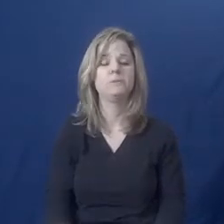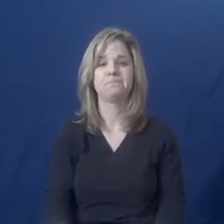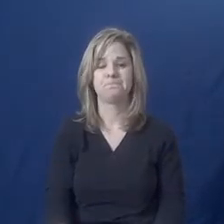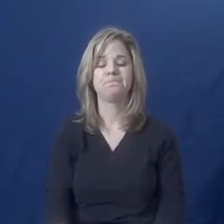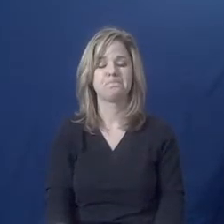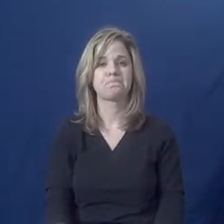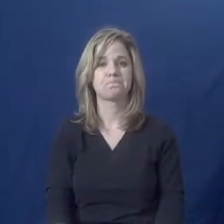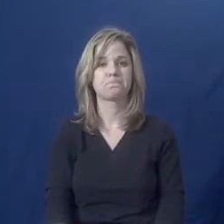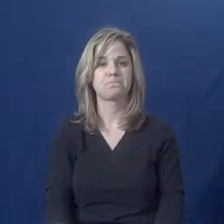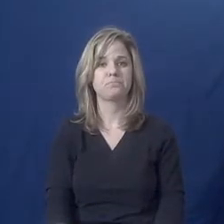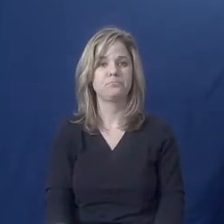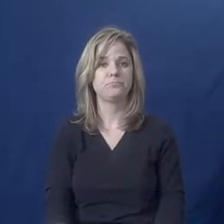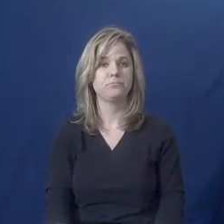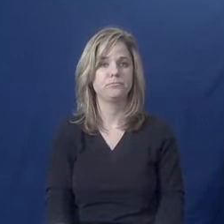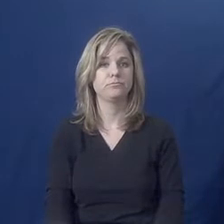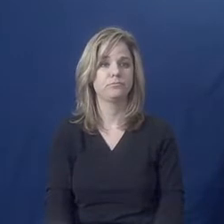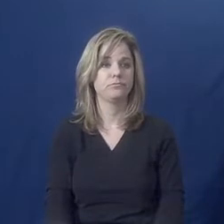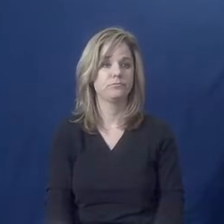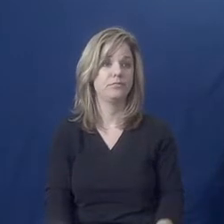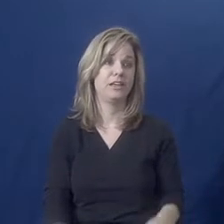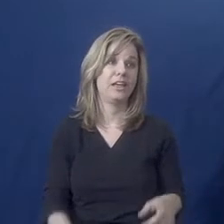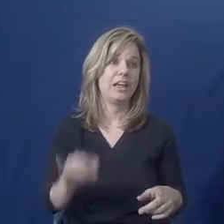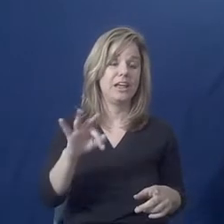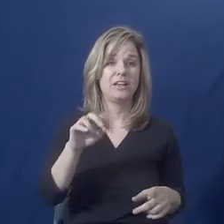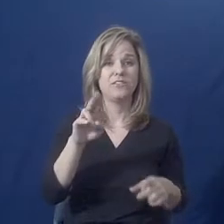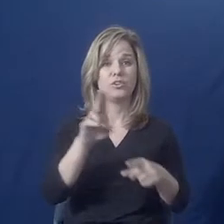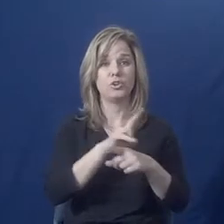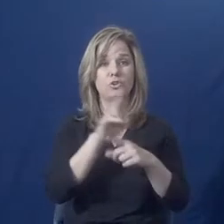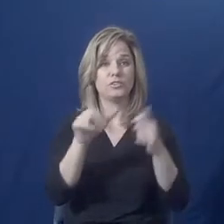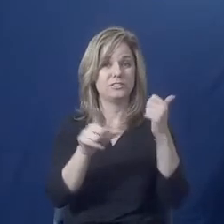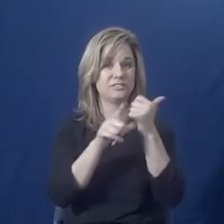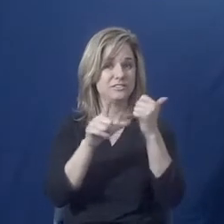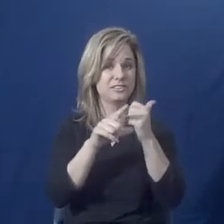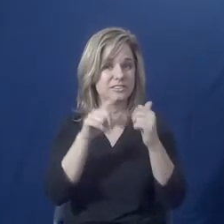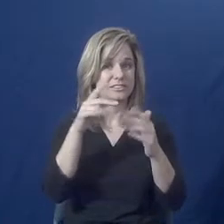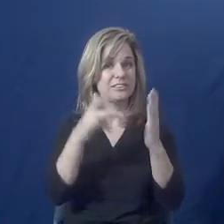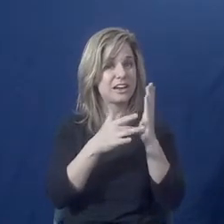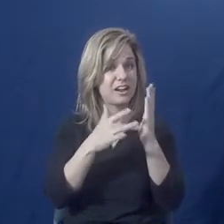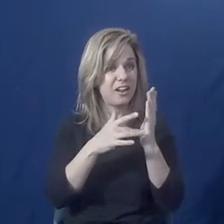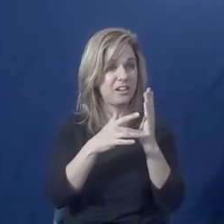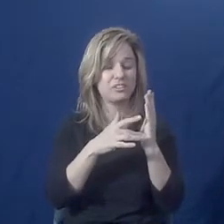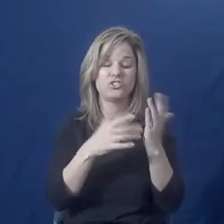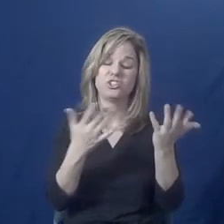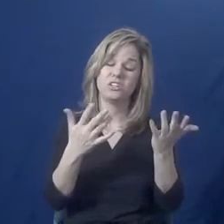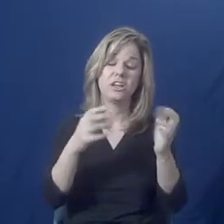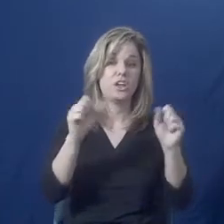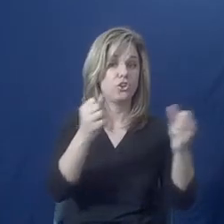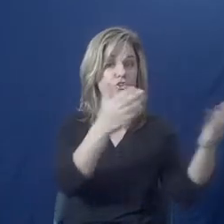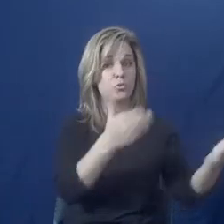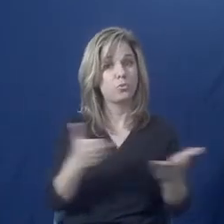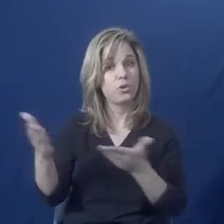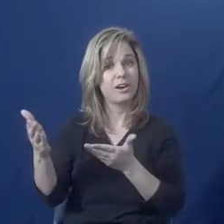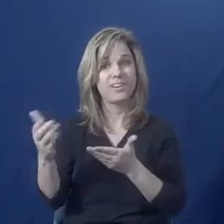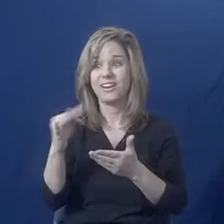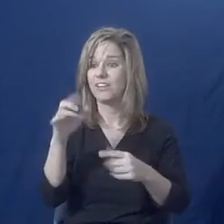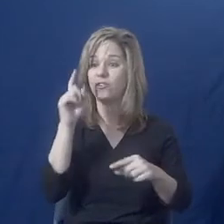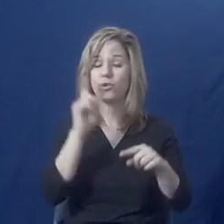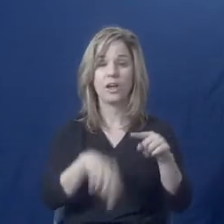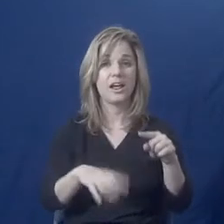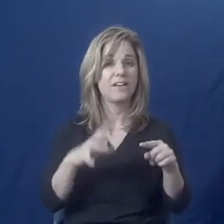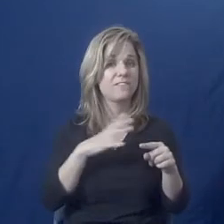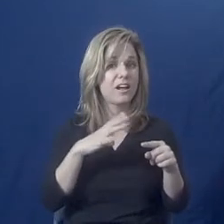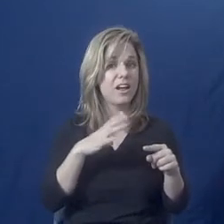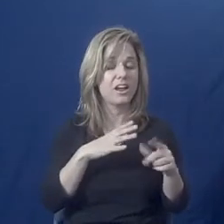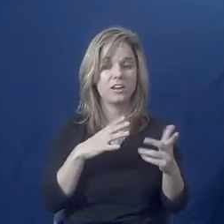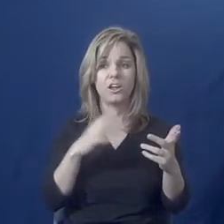effective technology? If so, know, can you take it with you? If it's not something you can take with you, do you know where you can get